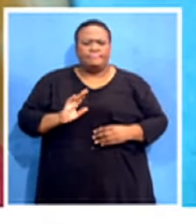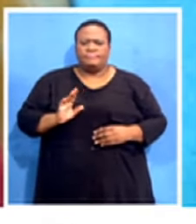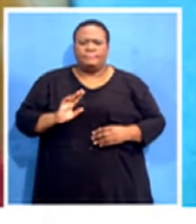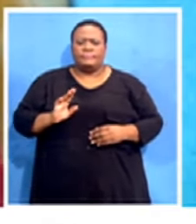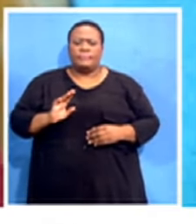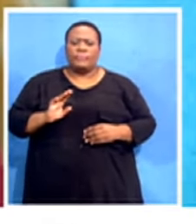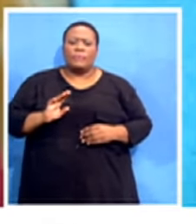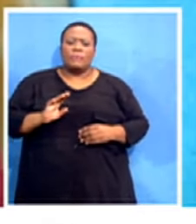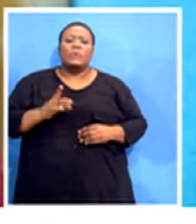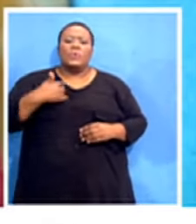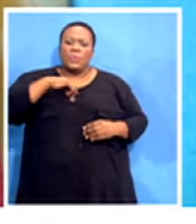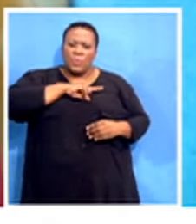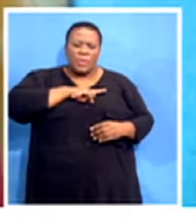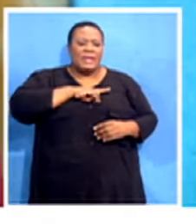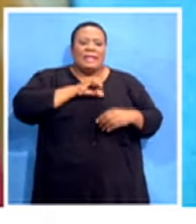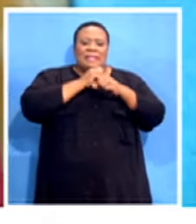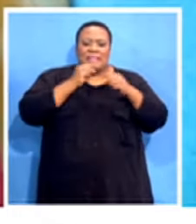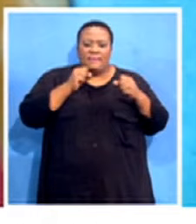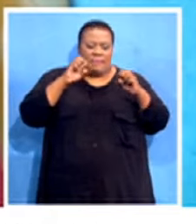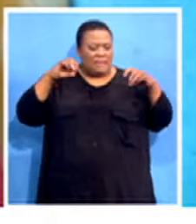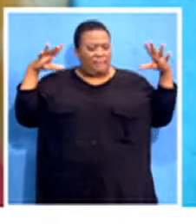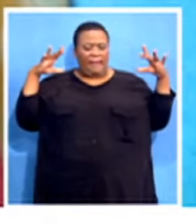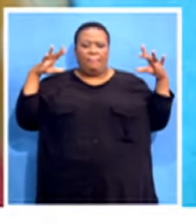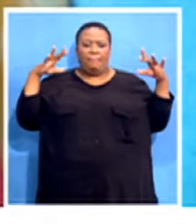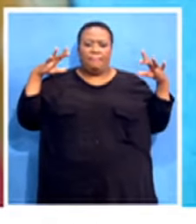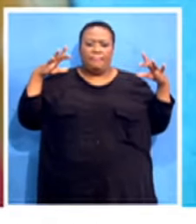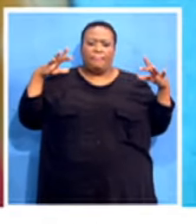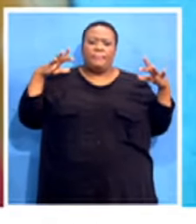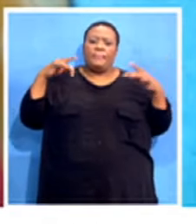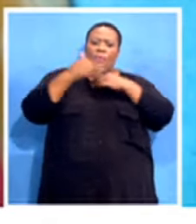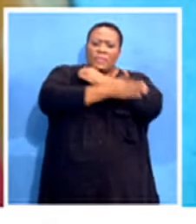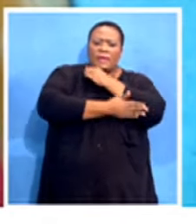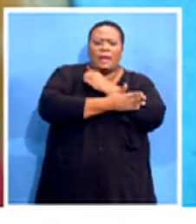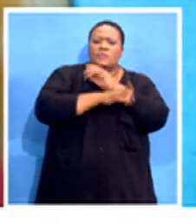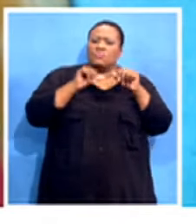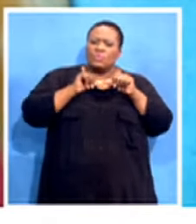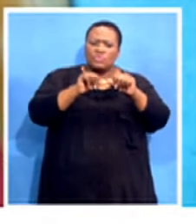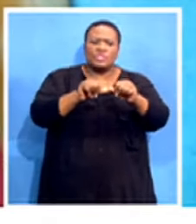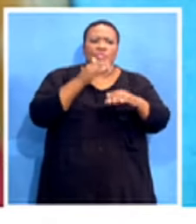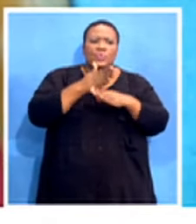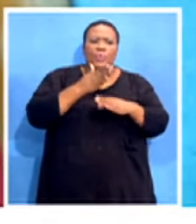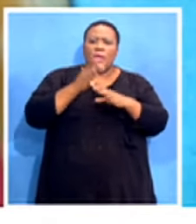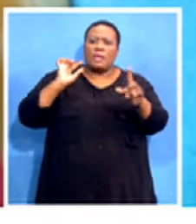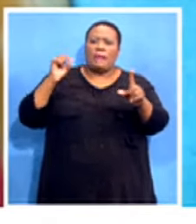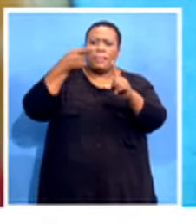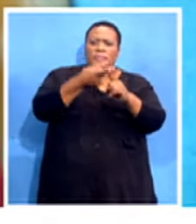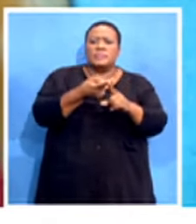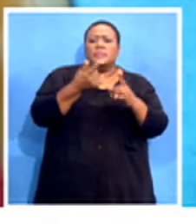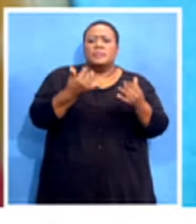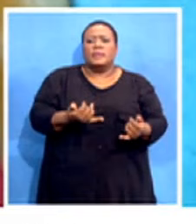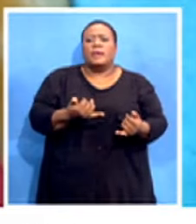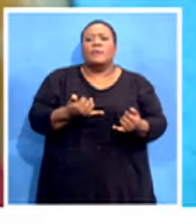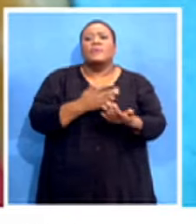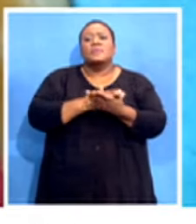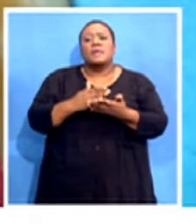the country and not even the employer. We have kept on waiting throughout the times and even going to the coal phase, some